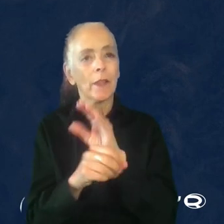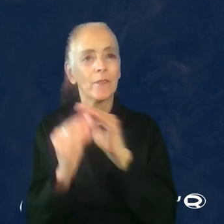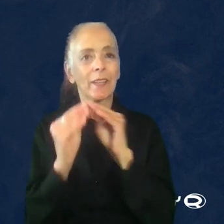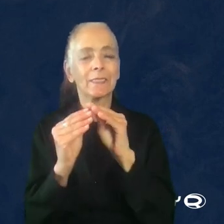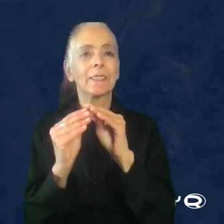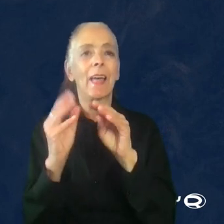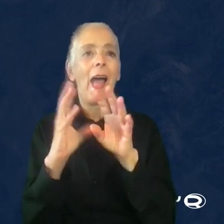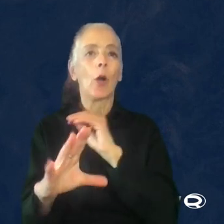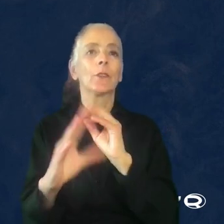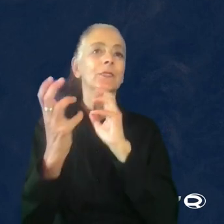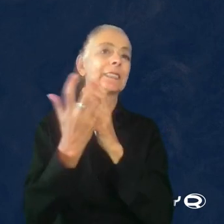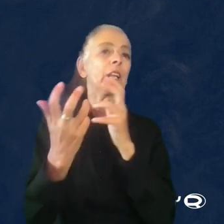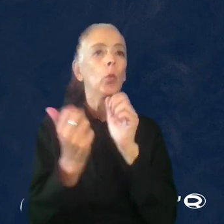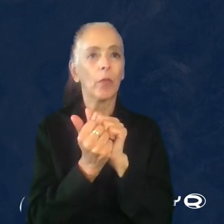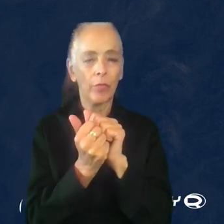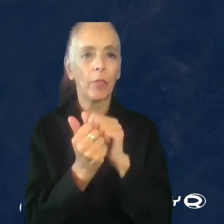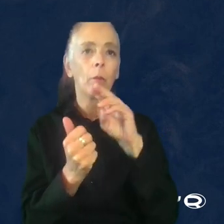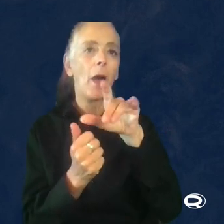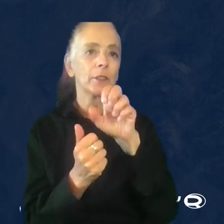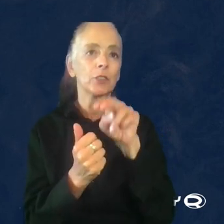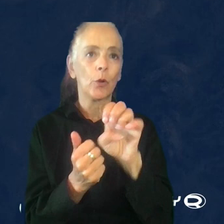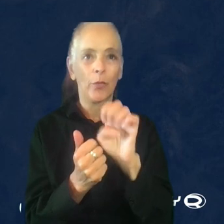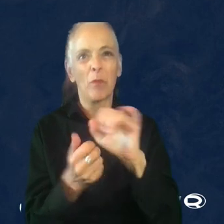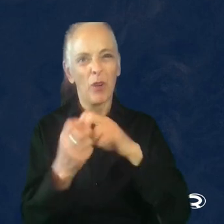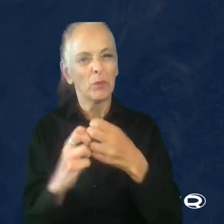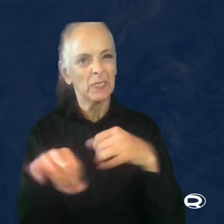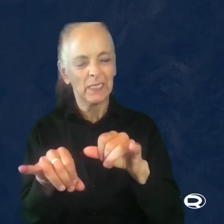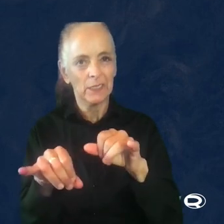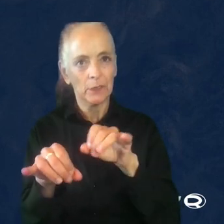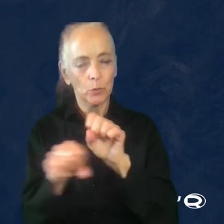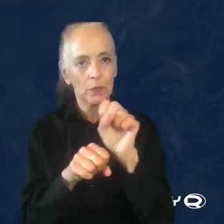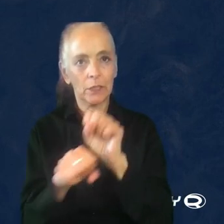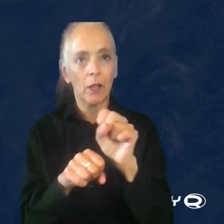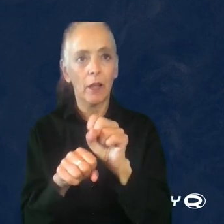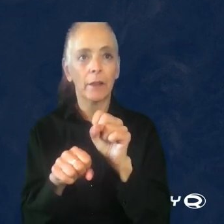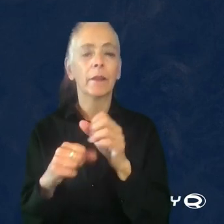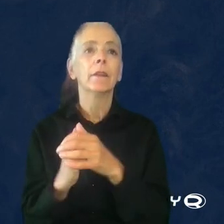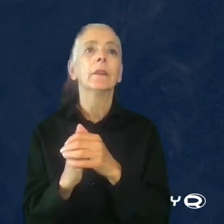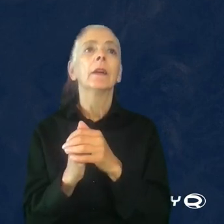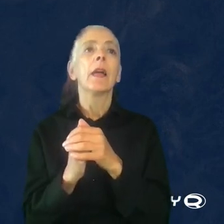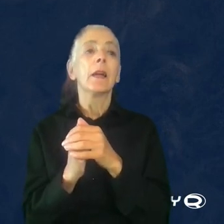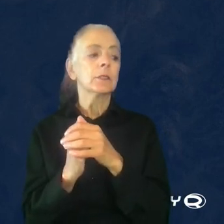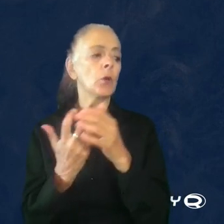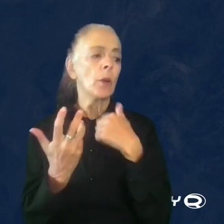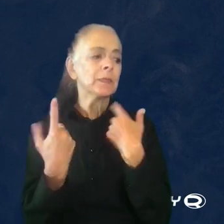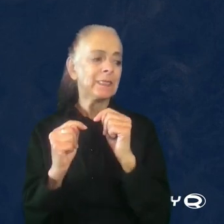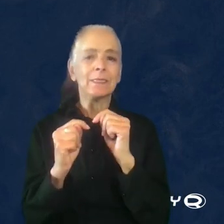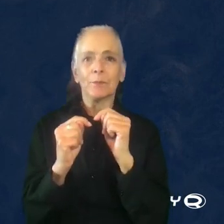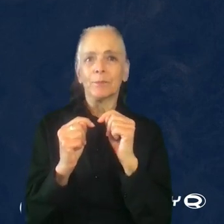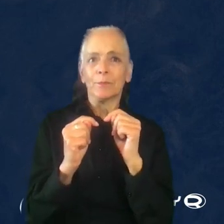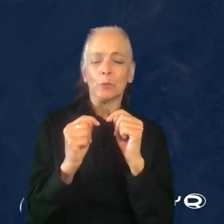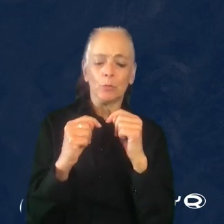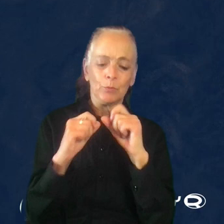research is not fully part of production plans and is done in addition to what is planned for milestones and sprints. So I am still reassessing